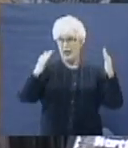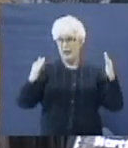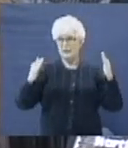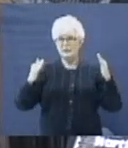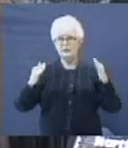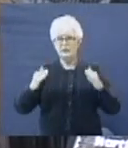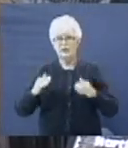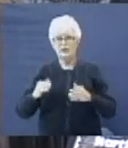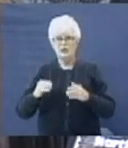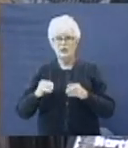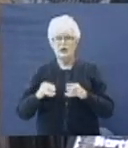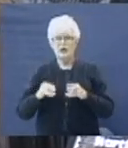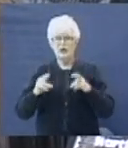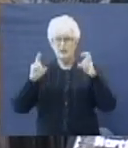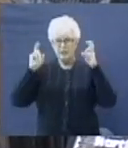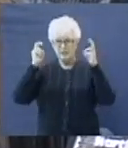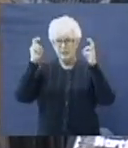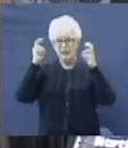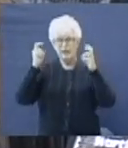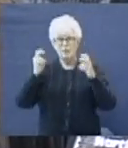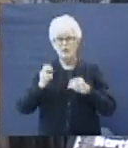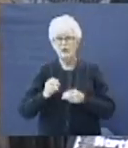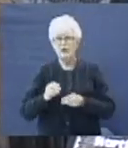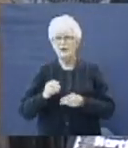corners of the house. Watch this statement.